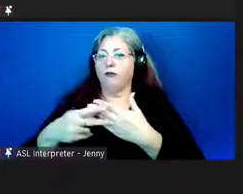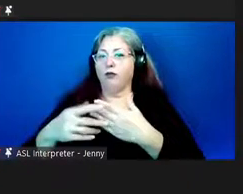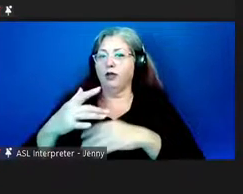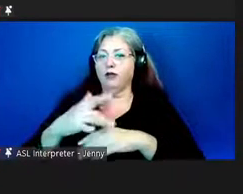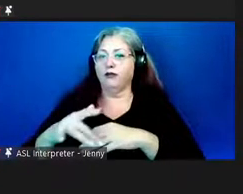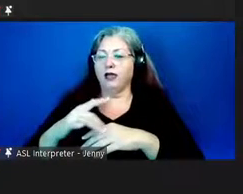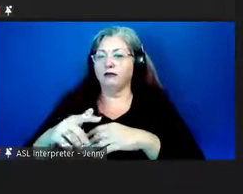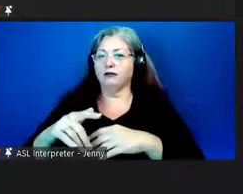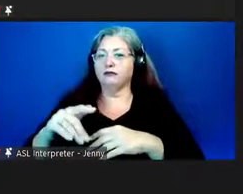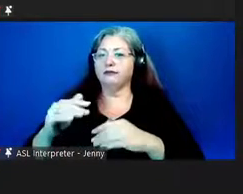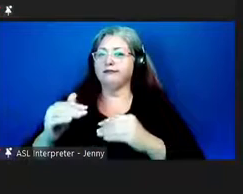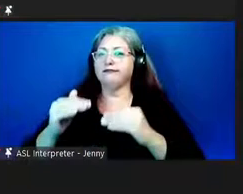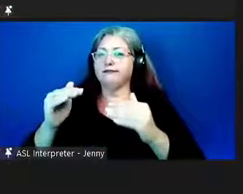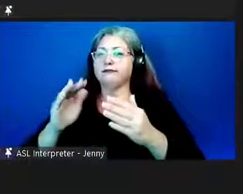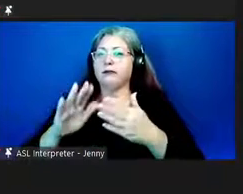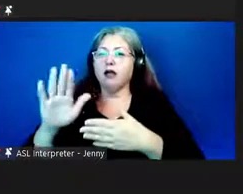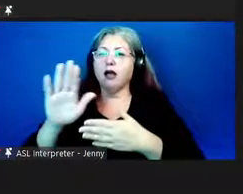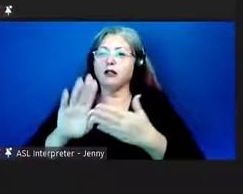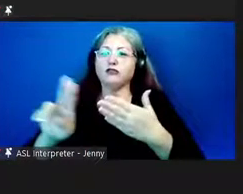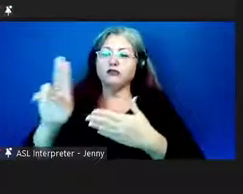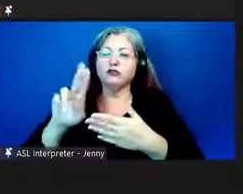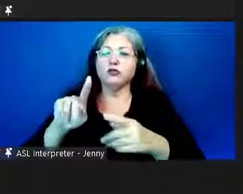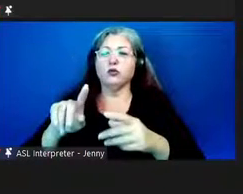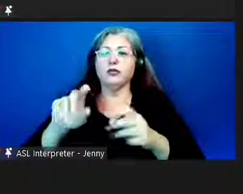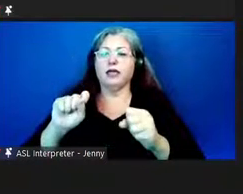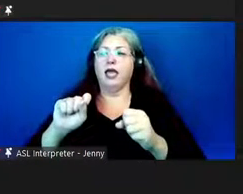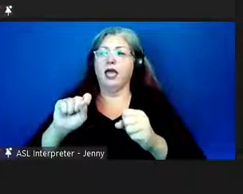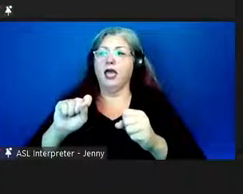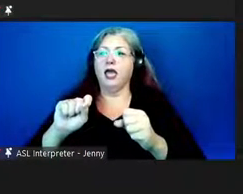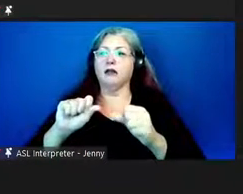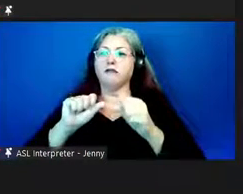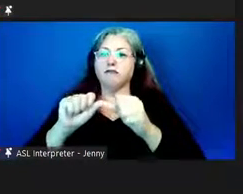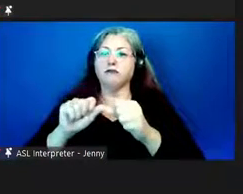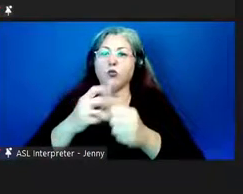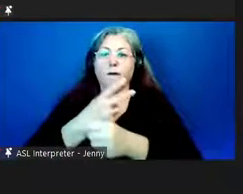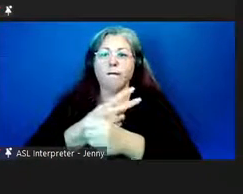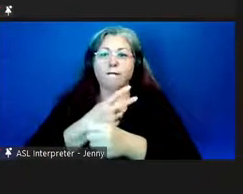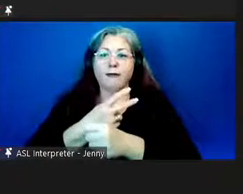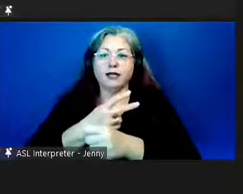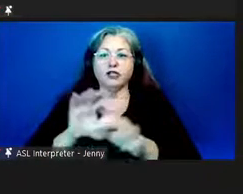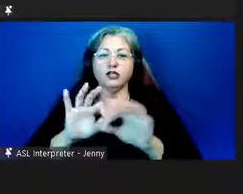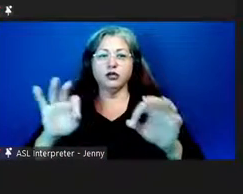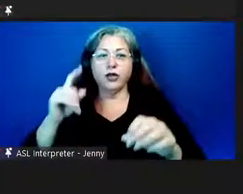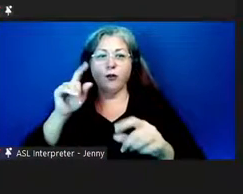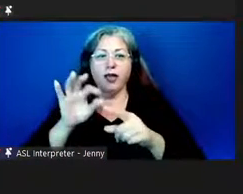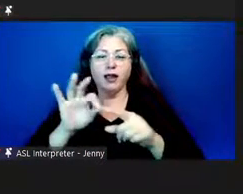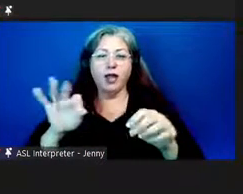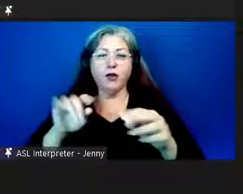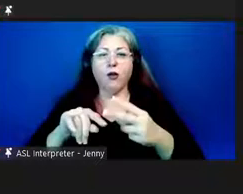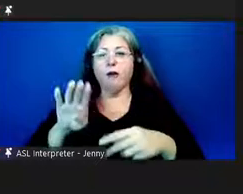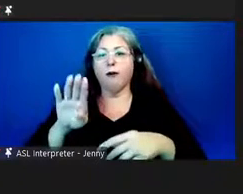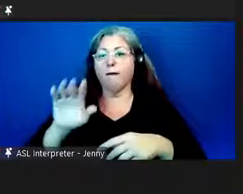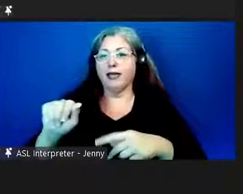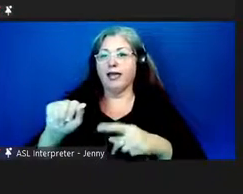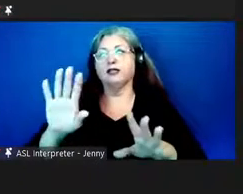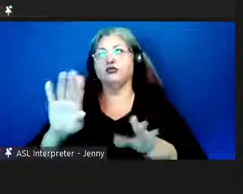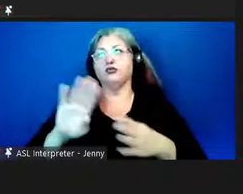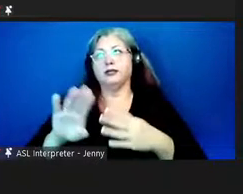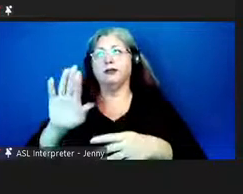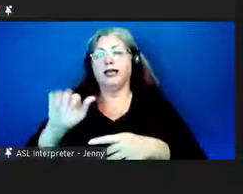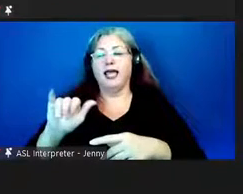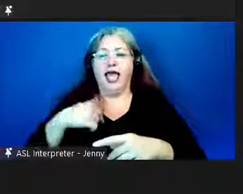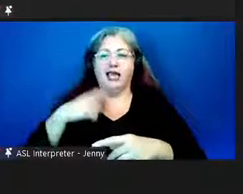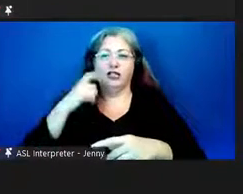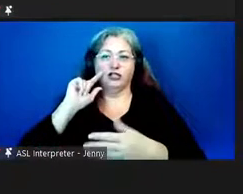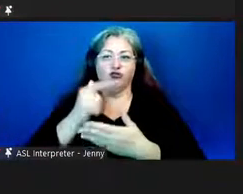Tertiary institutions where you can get your master's degree in Hawaiian language or your bachelor's degree, I should say, like I just